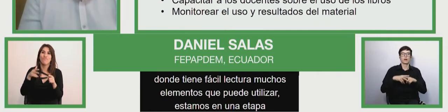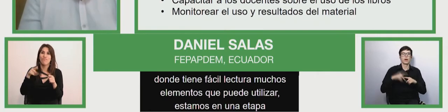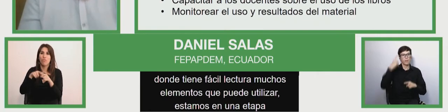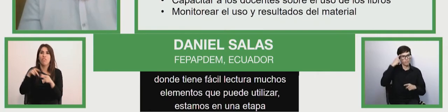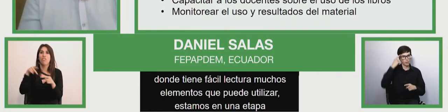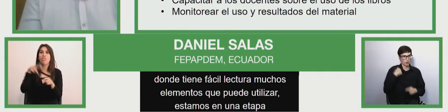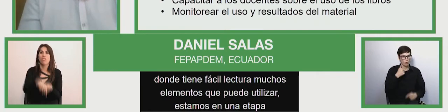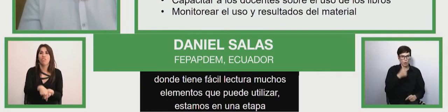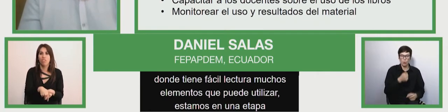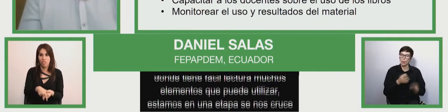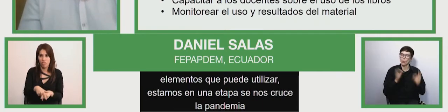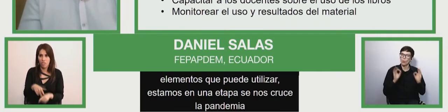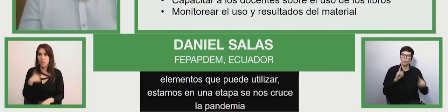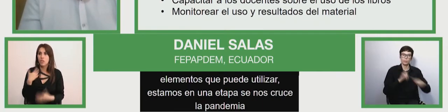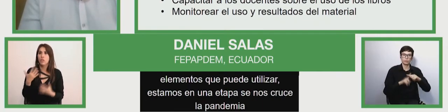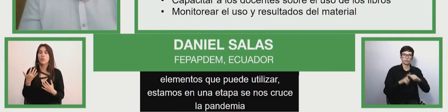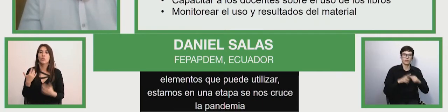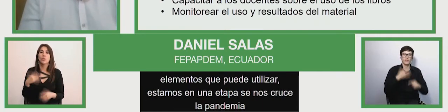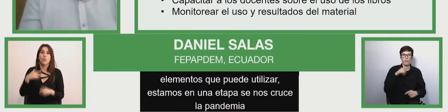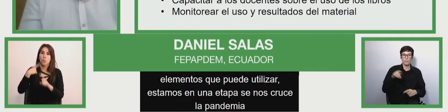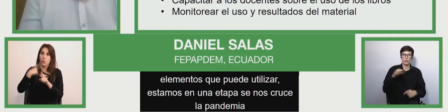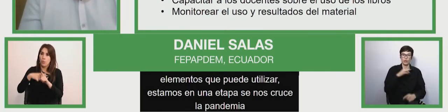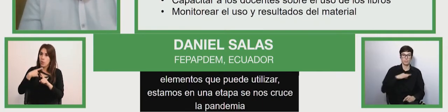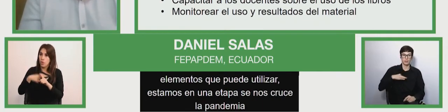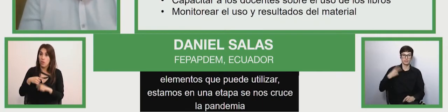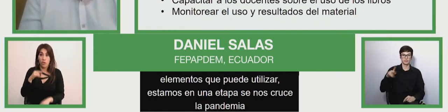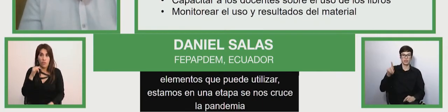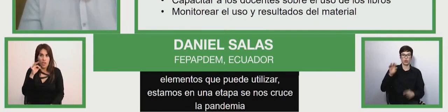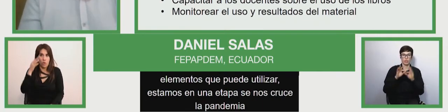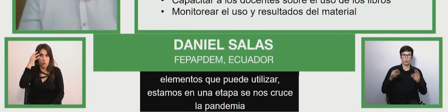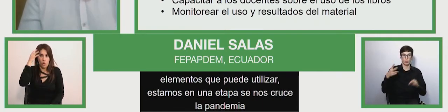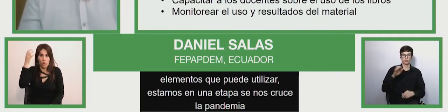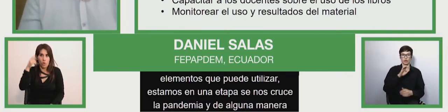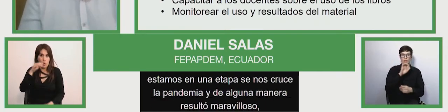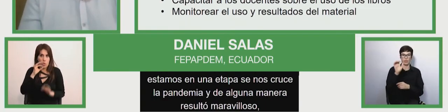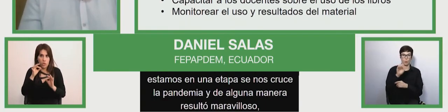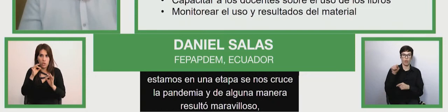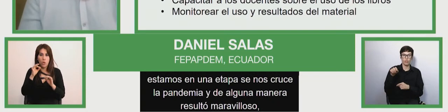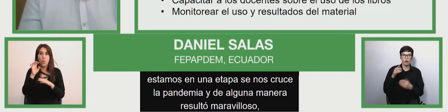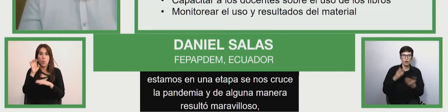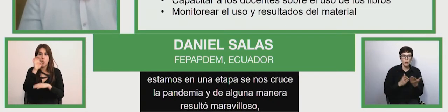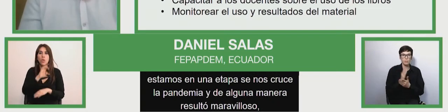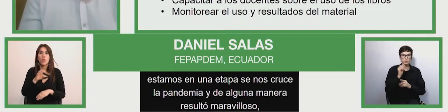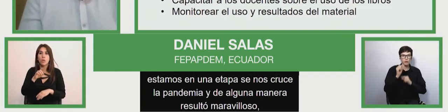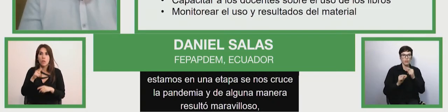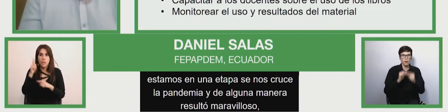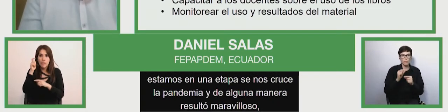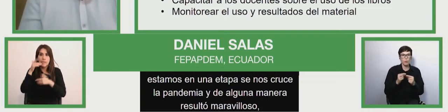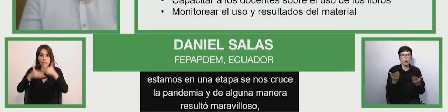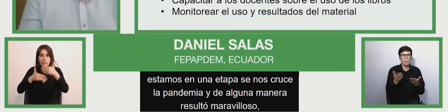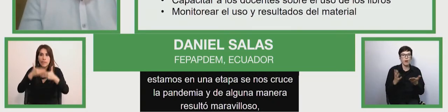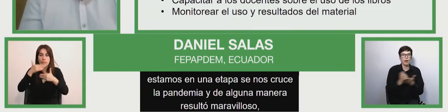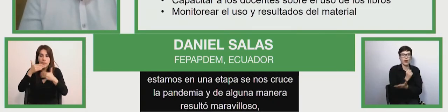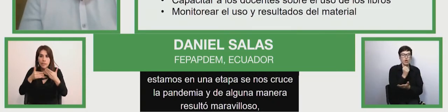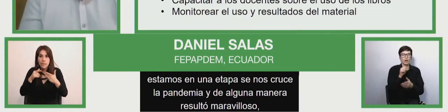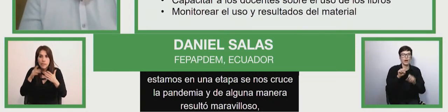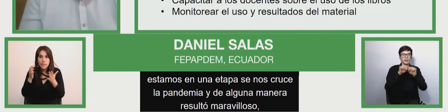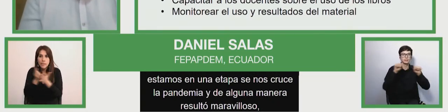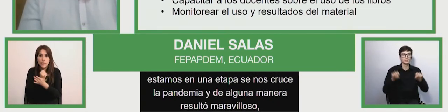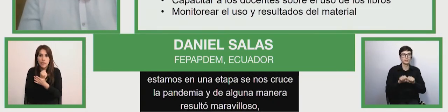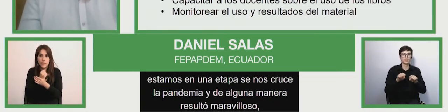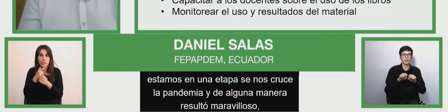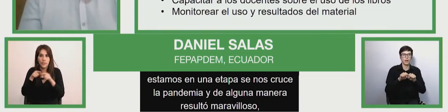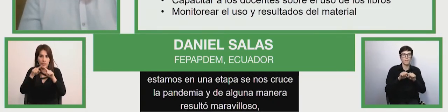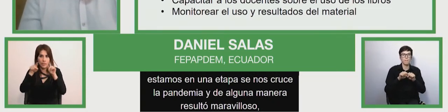marvelous because the ecuador education mission started creating instruments to go to a virtual online